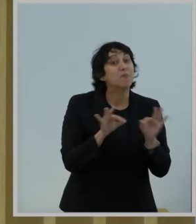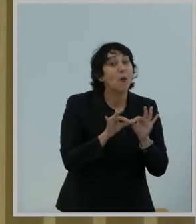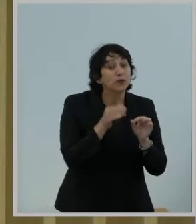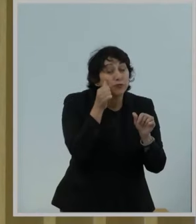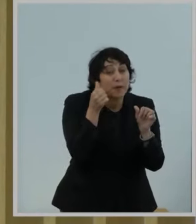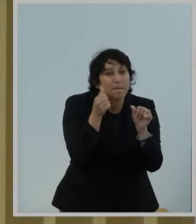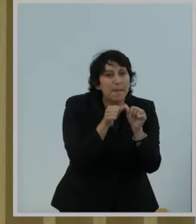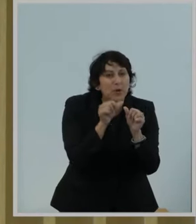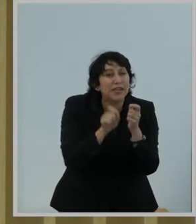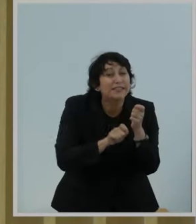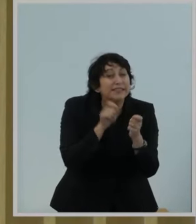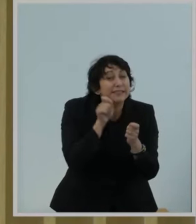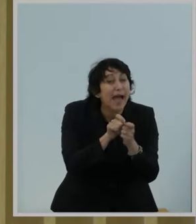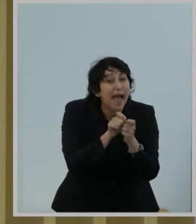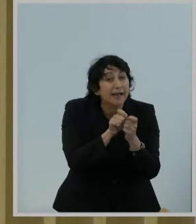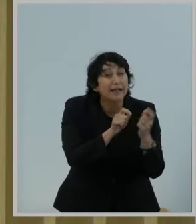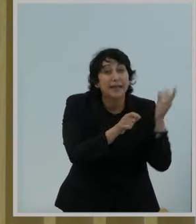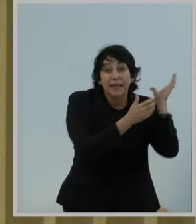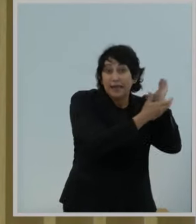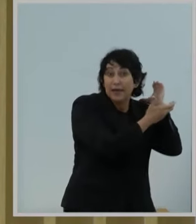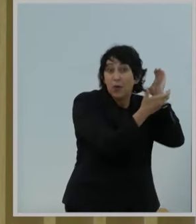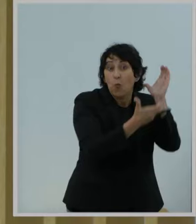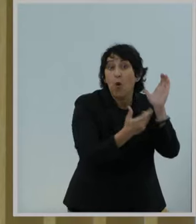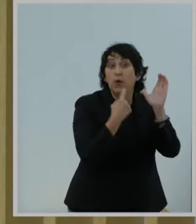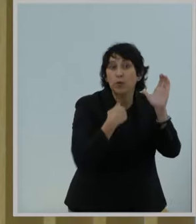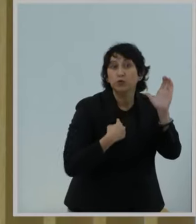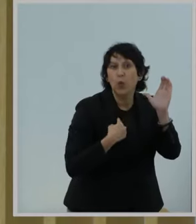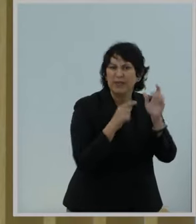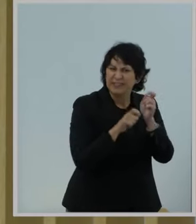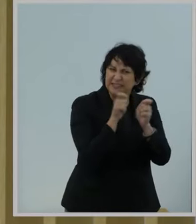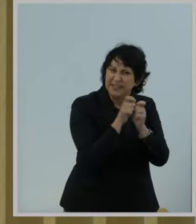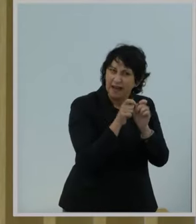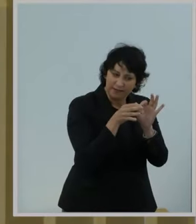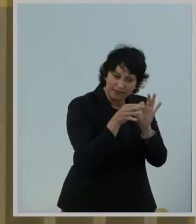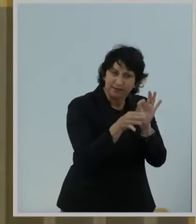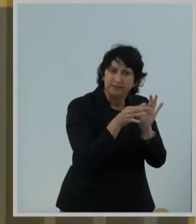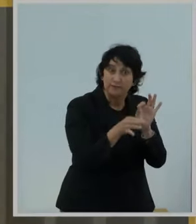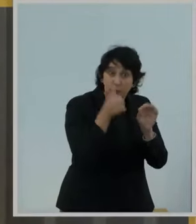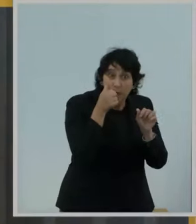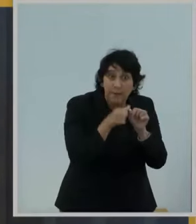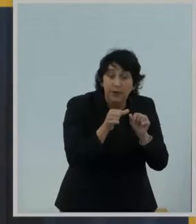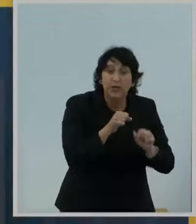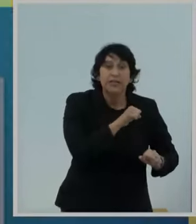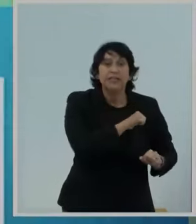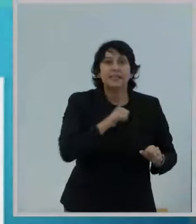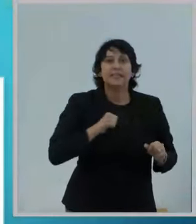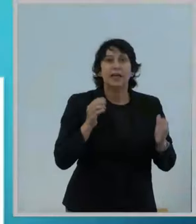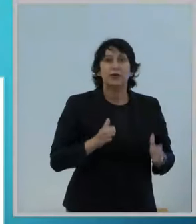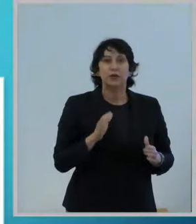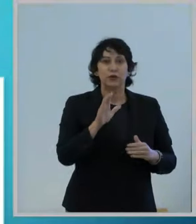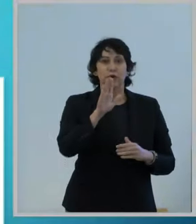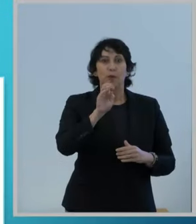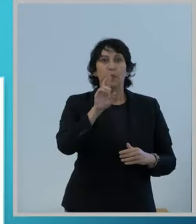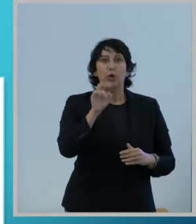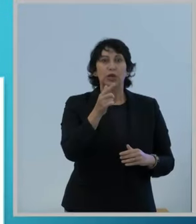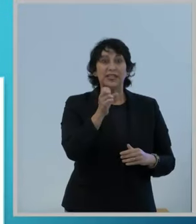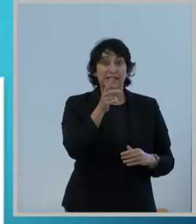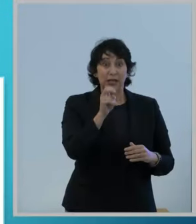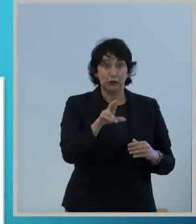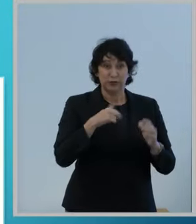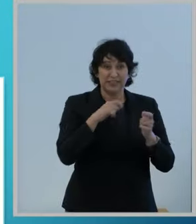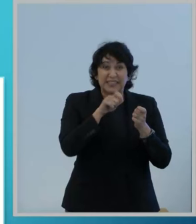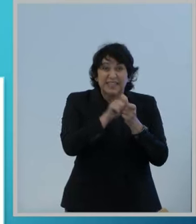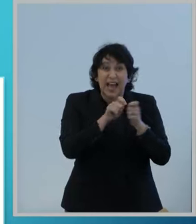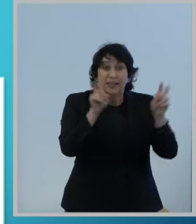exactly we were told about Title II. Senator Bernie Sanders stated that,